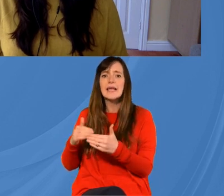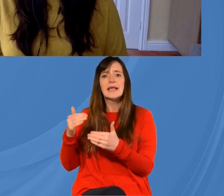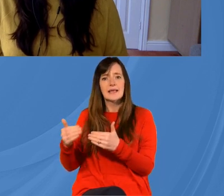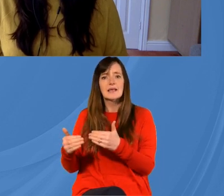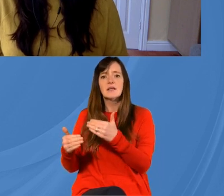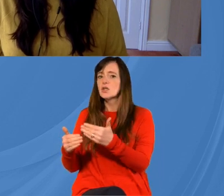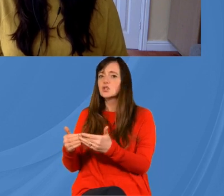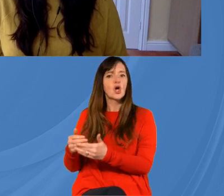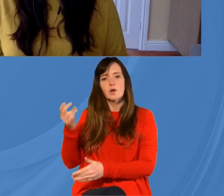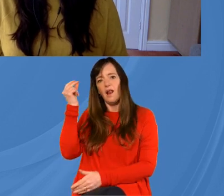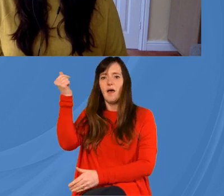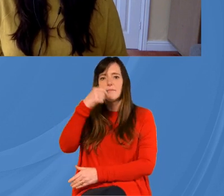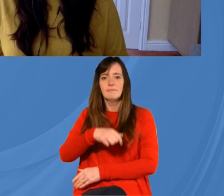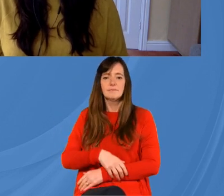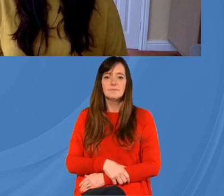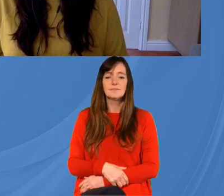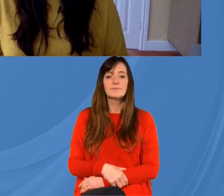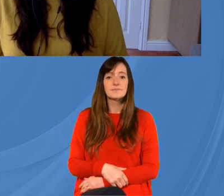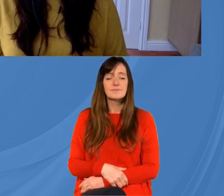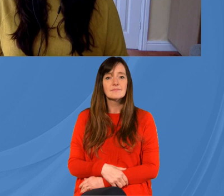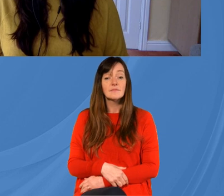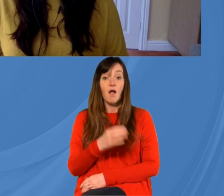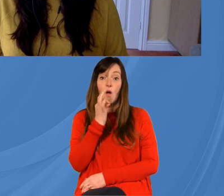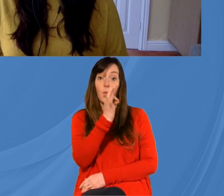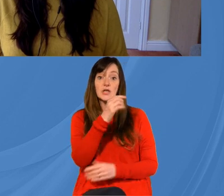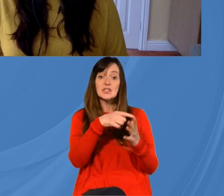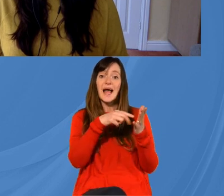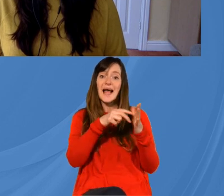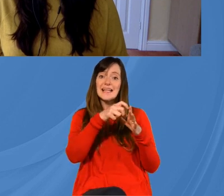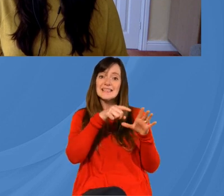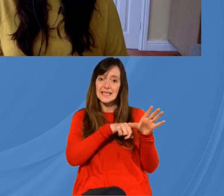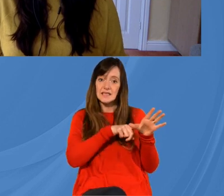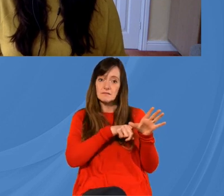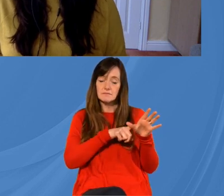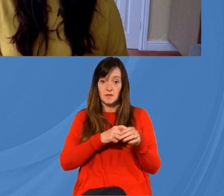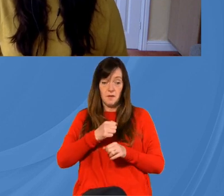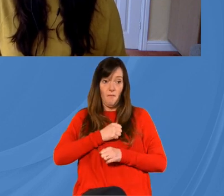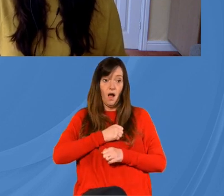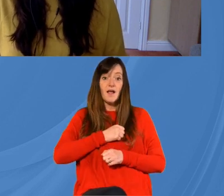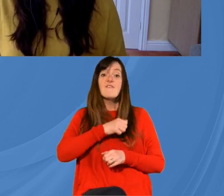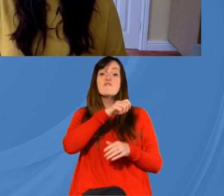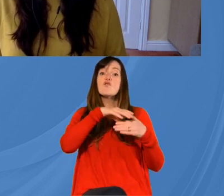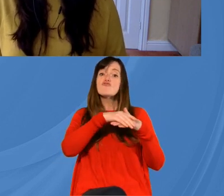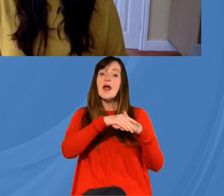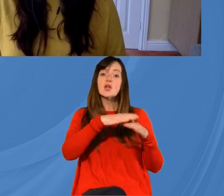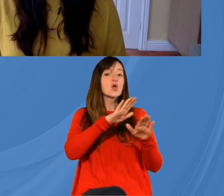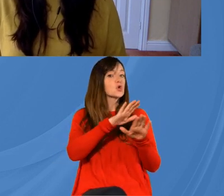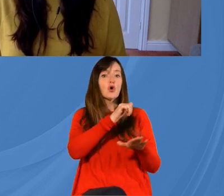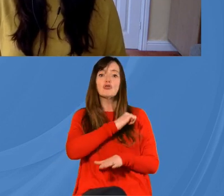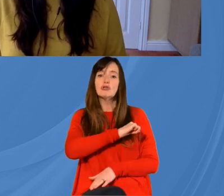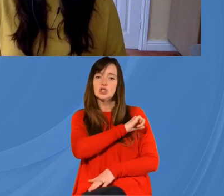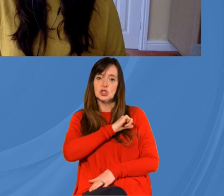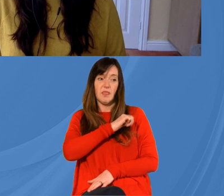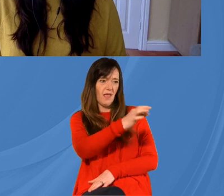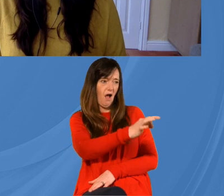game yeah conversation question for you andy um what do i say to my non-christian friend when they ask me why is god letting so many people